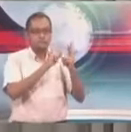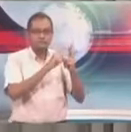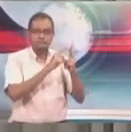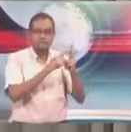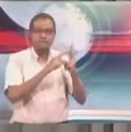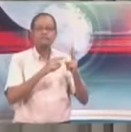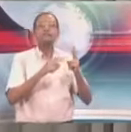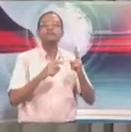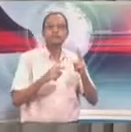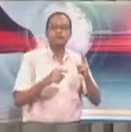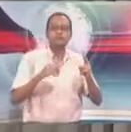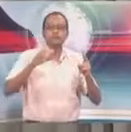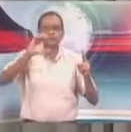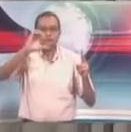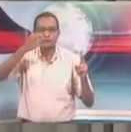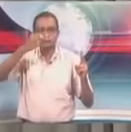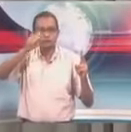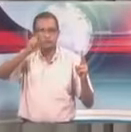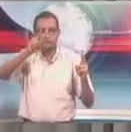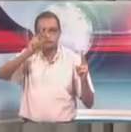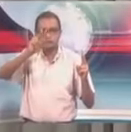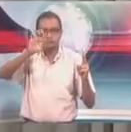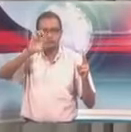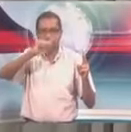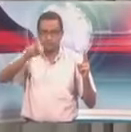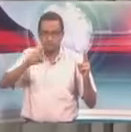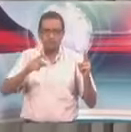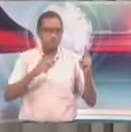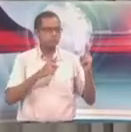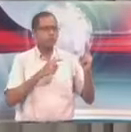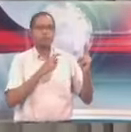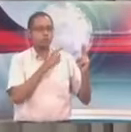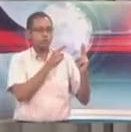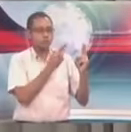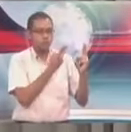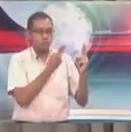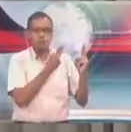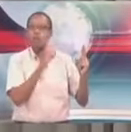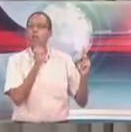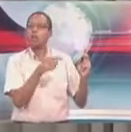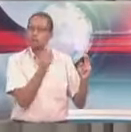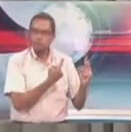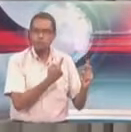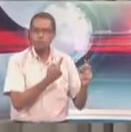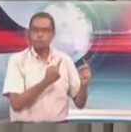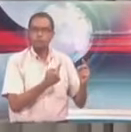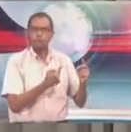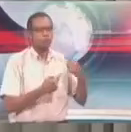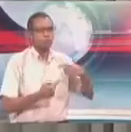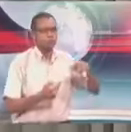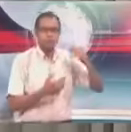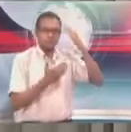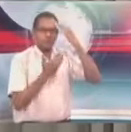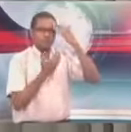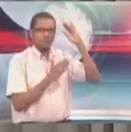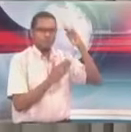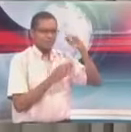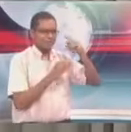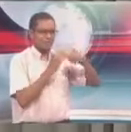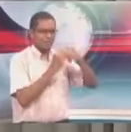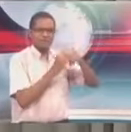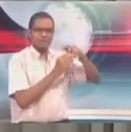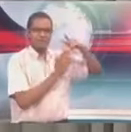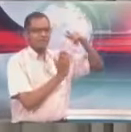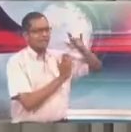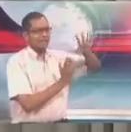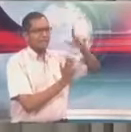We did not know the type of plane. We did not know the rest of the delegation. And at our level, meaning the Cabinet ministers accompanying their